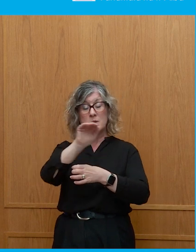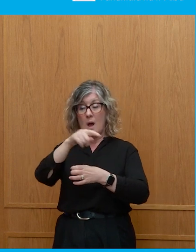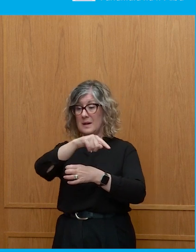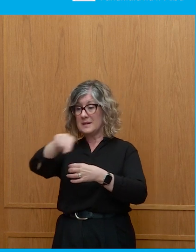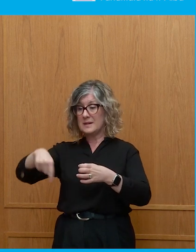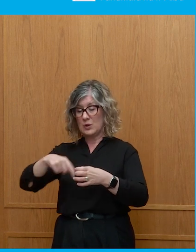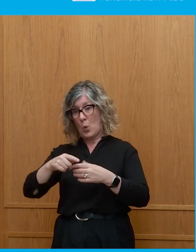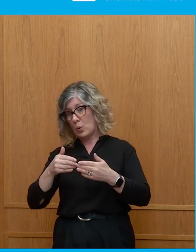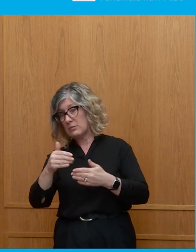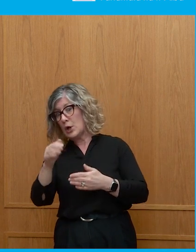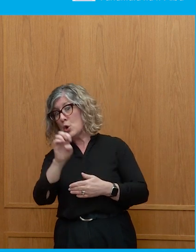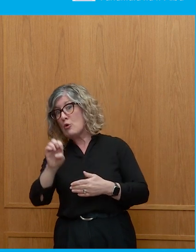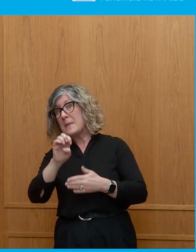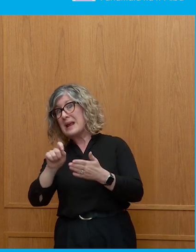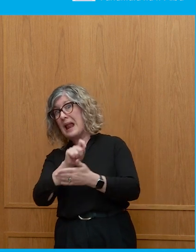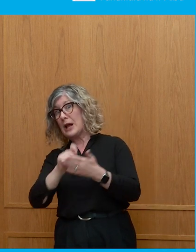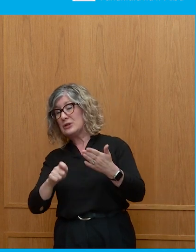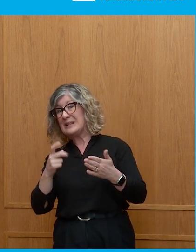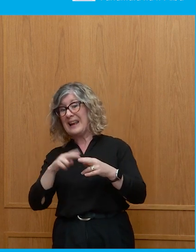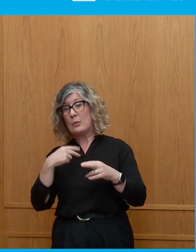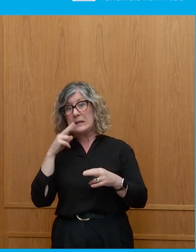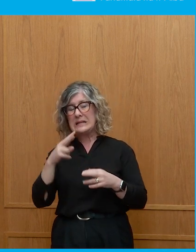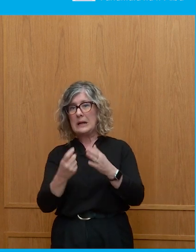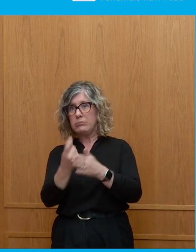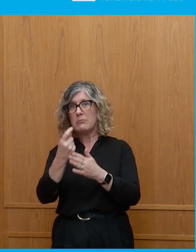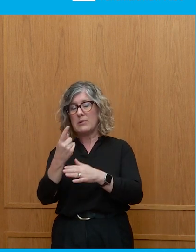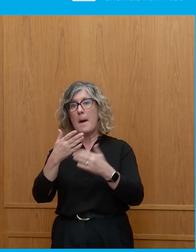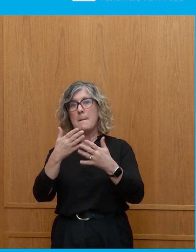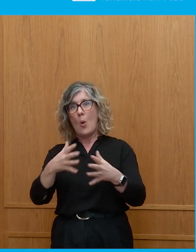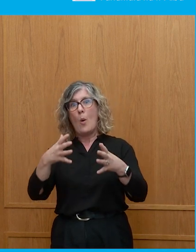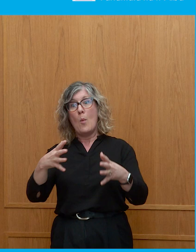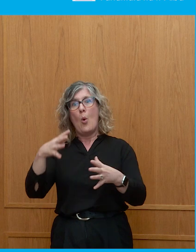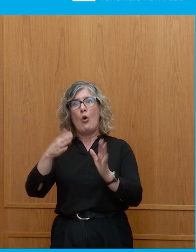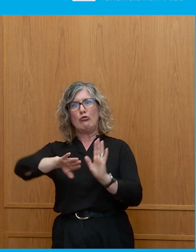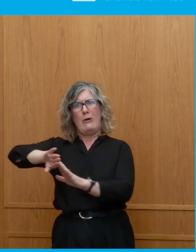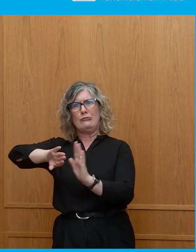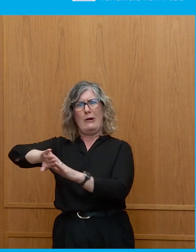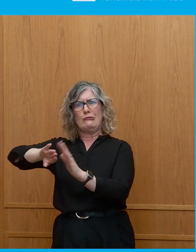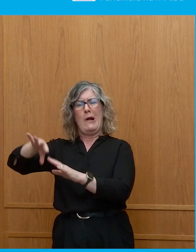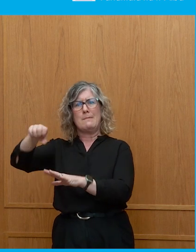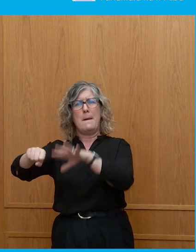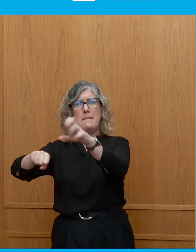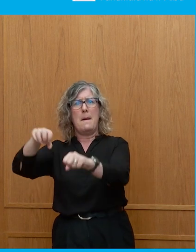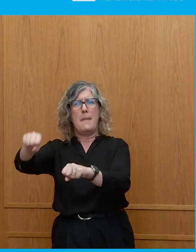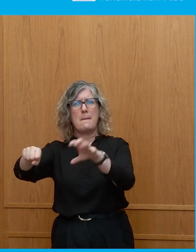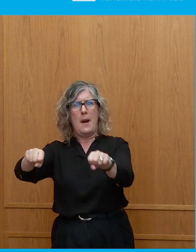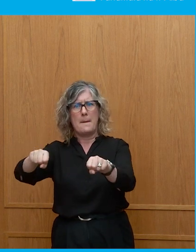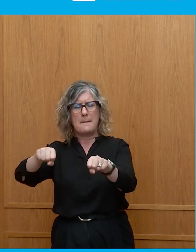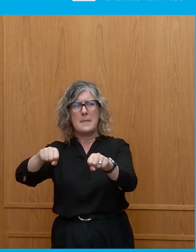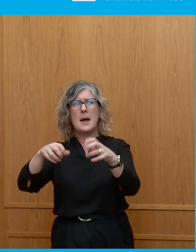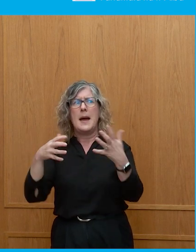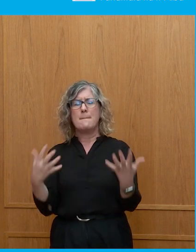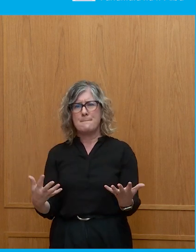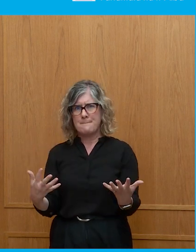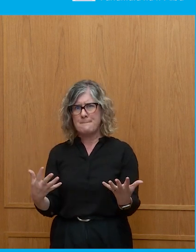to come, if we do start to see a shift to the right, however far down that spectrum you go, and that's often manifest